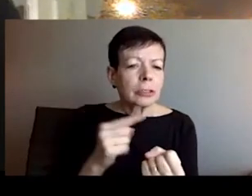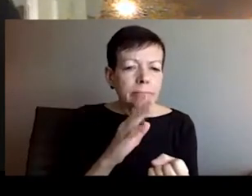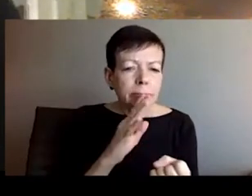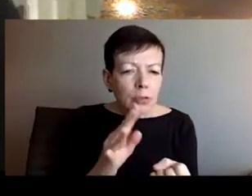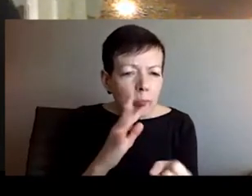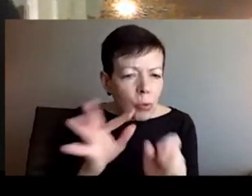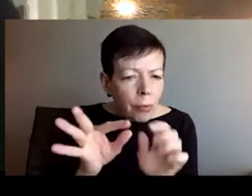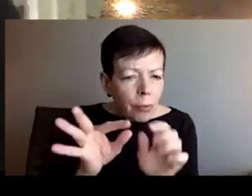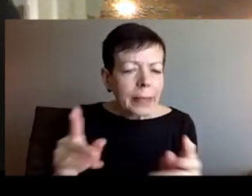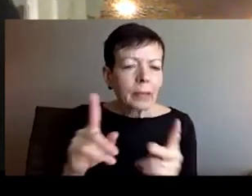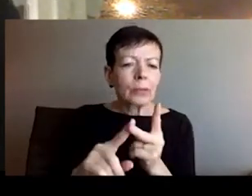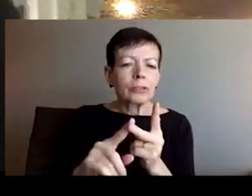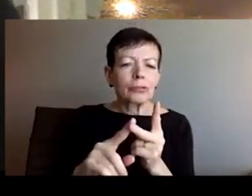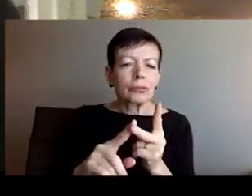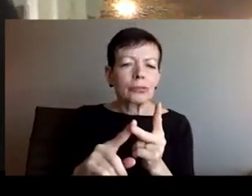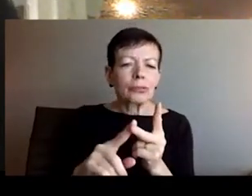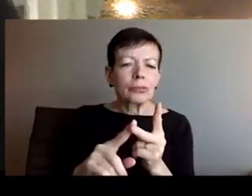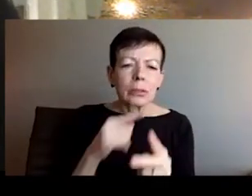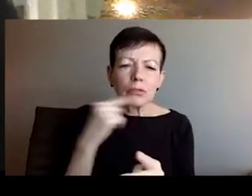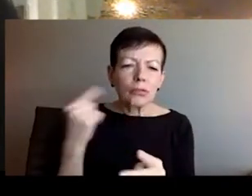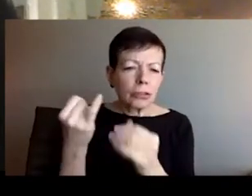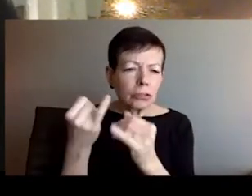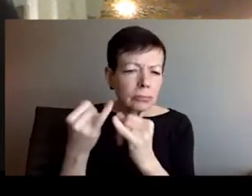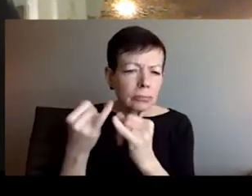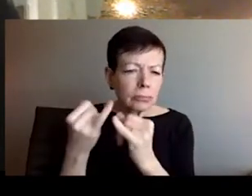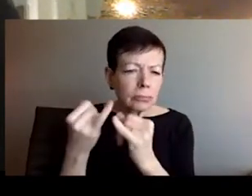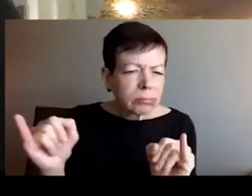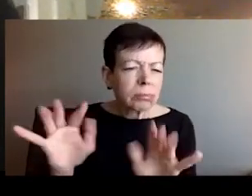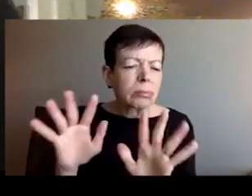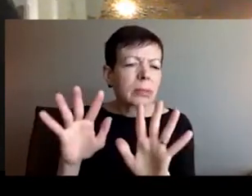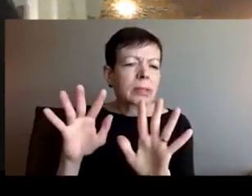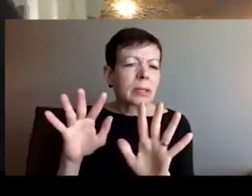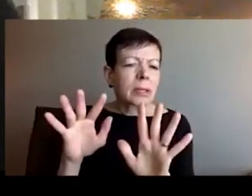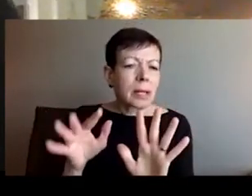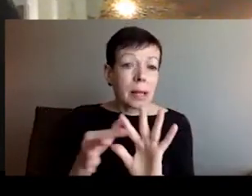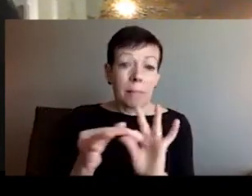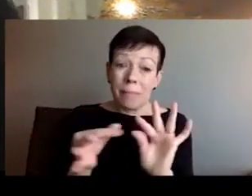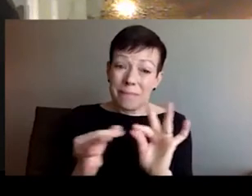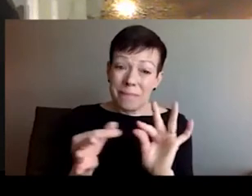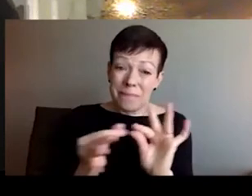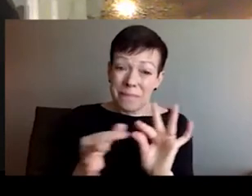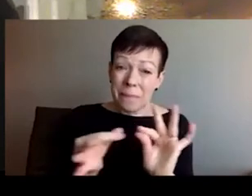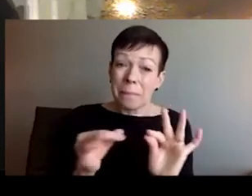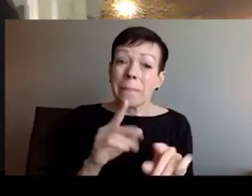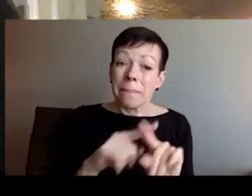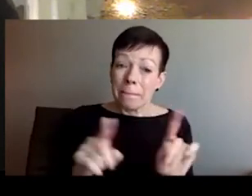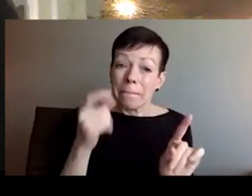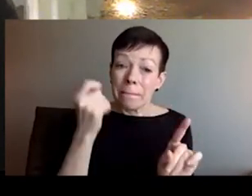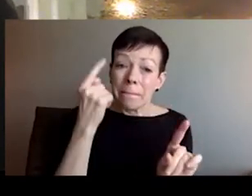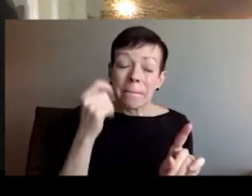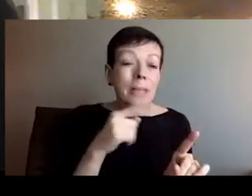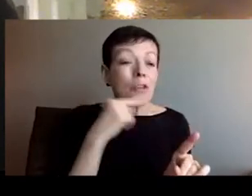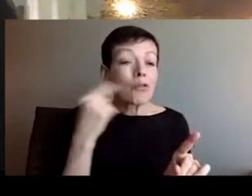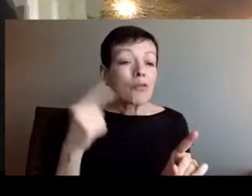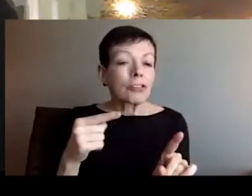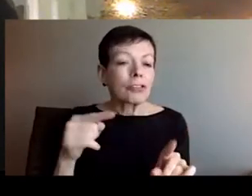those people who are progressive, who are intellectuals, who related to,